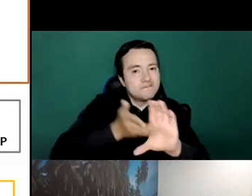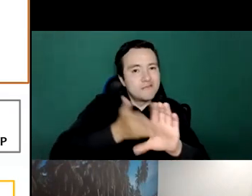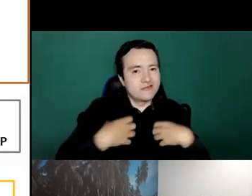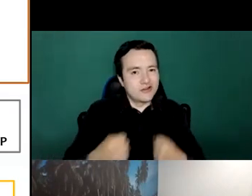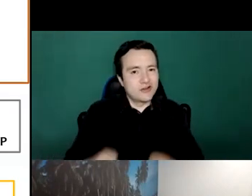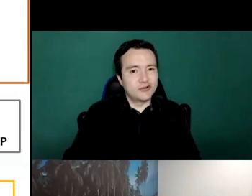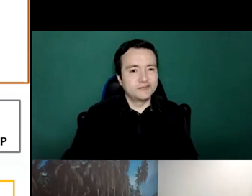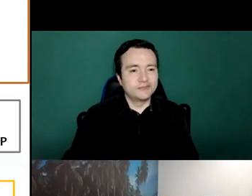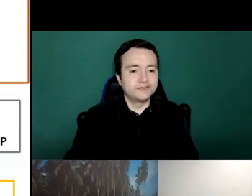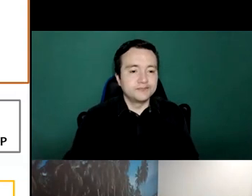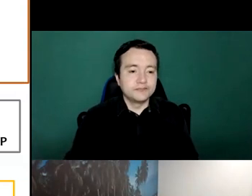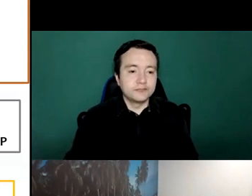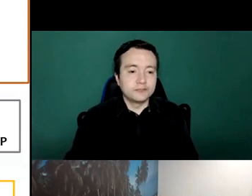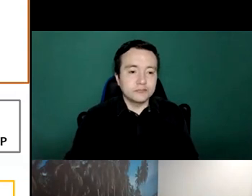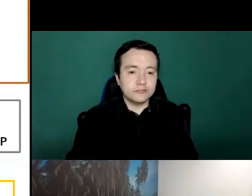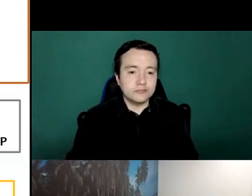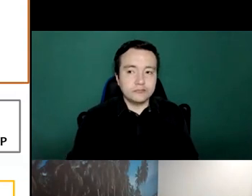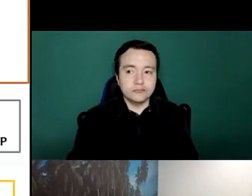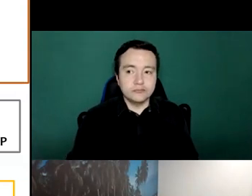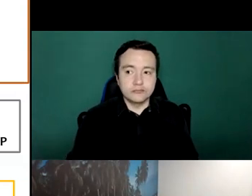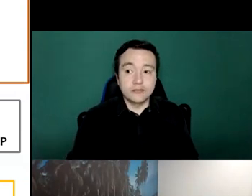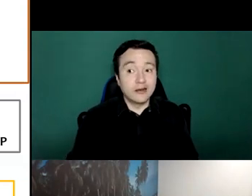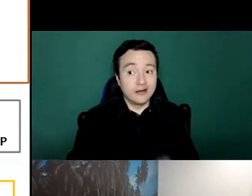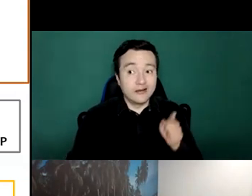mental health now this